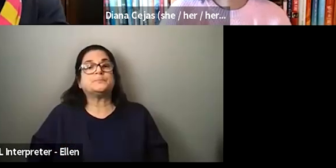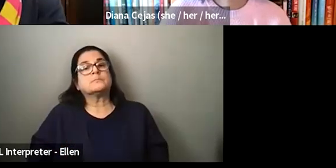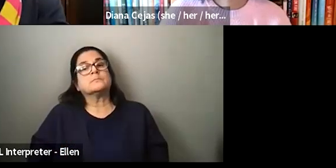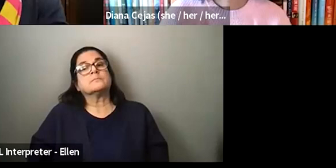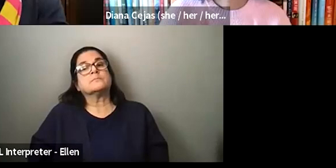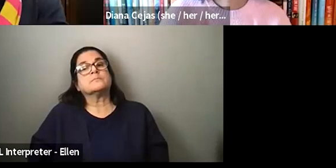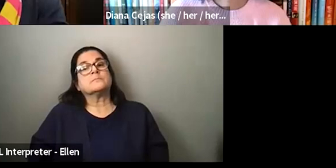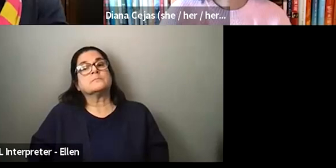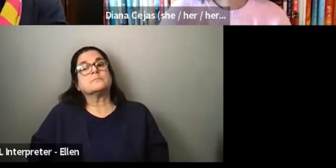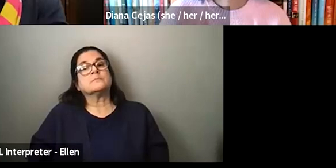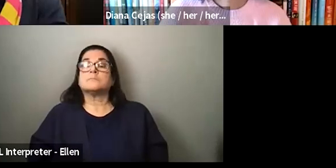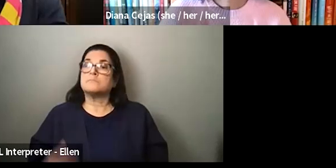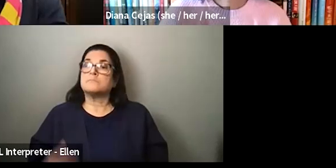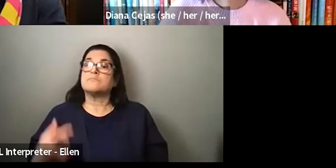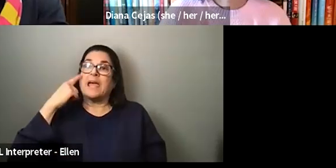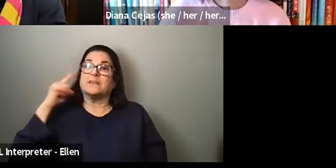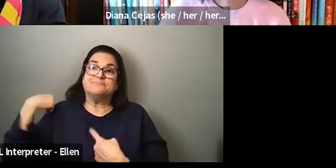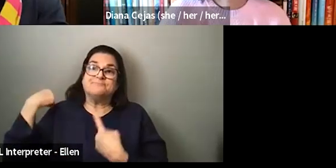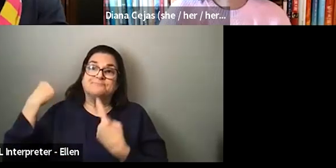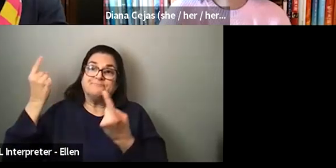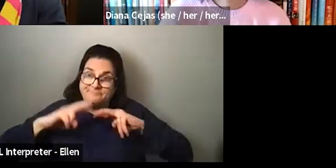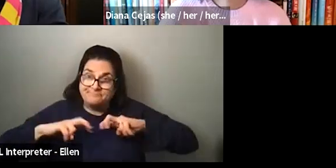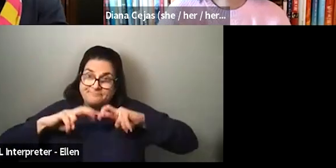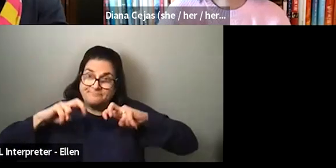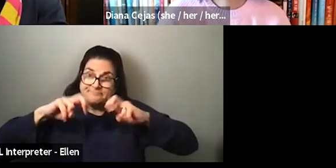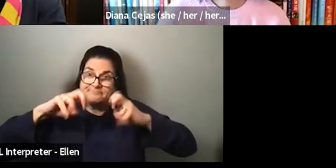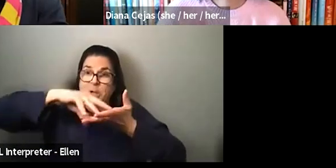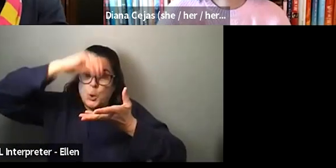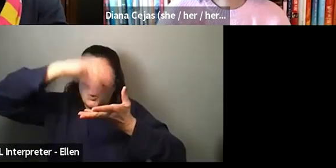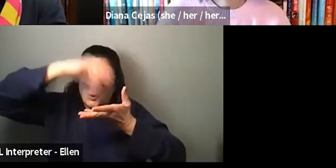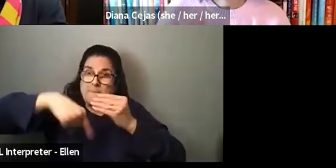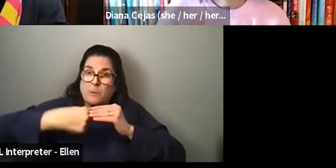-discovery over time and, and, and confidence. So, um,